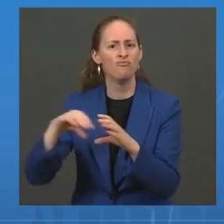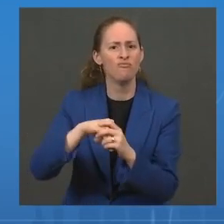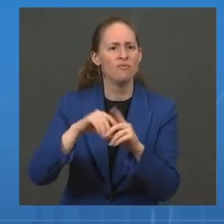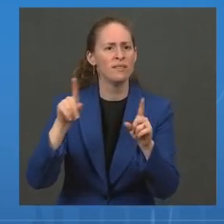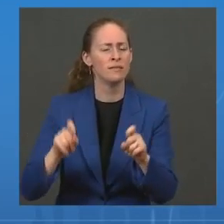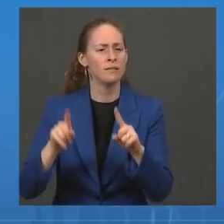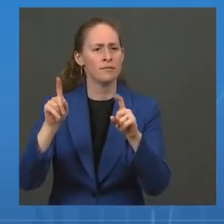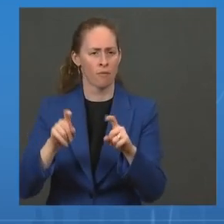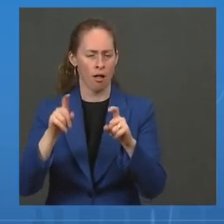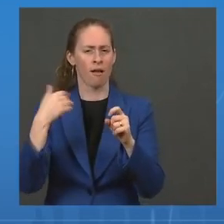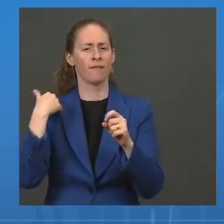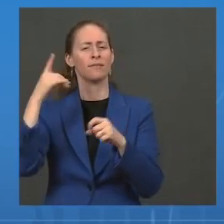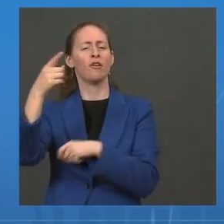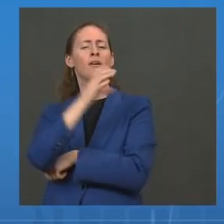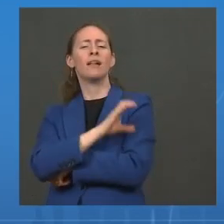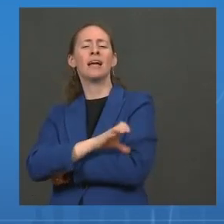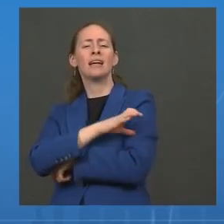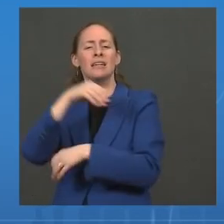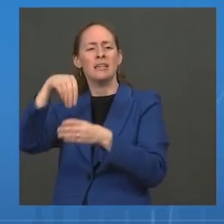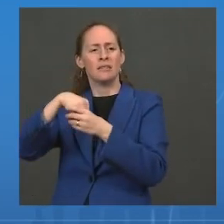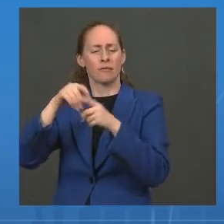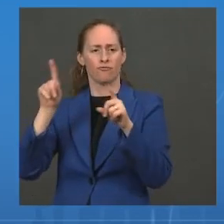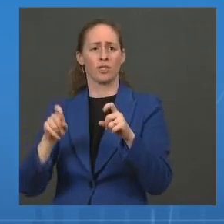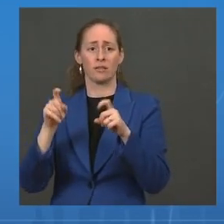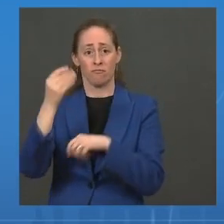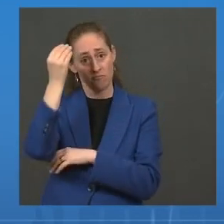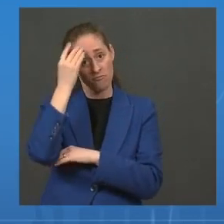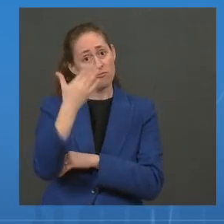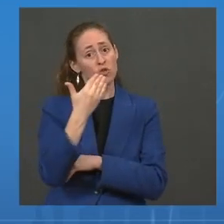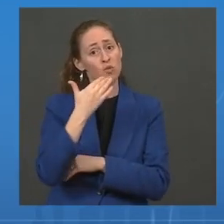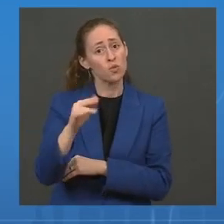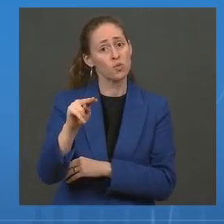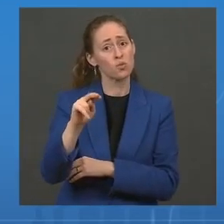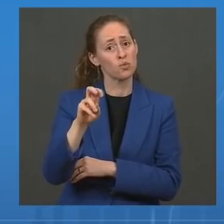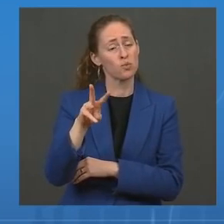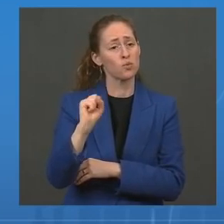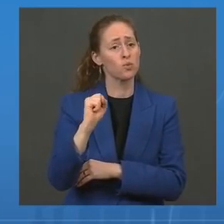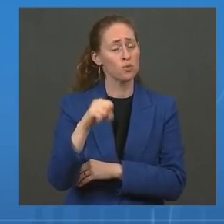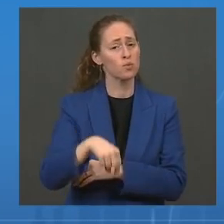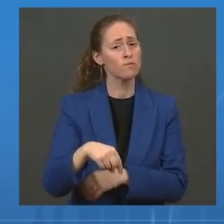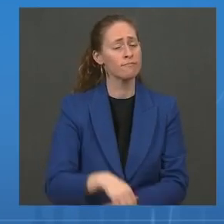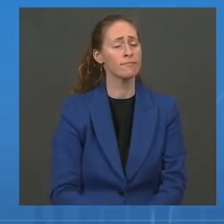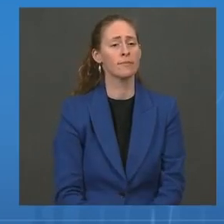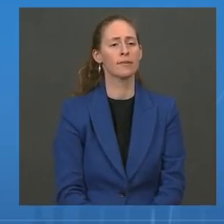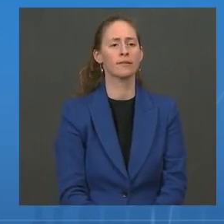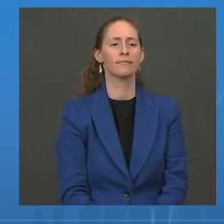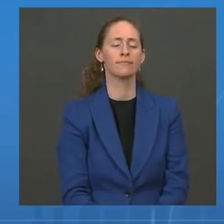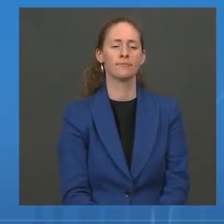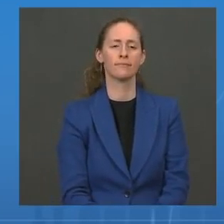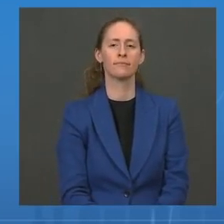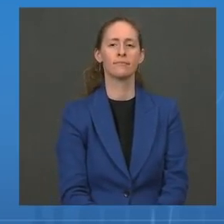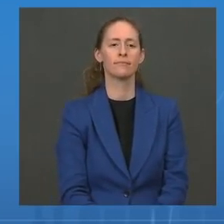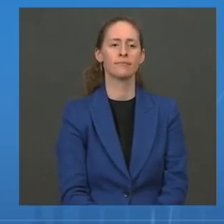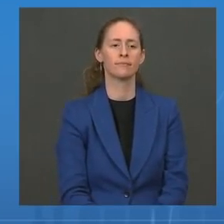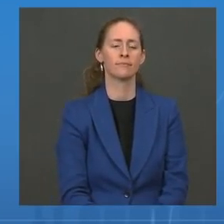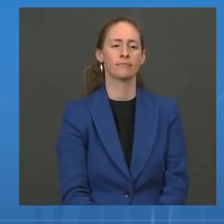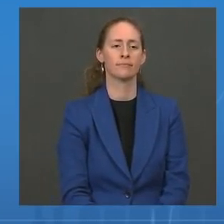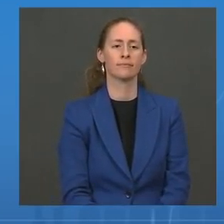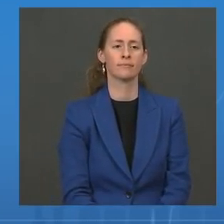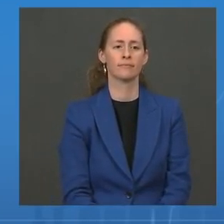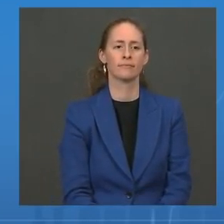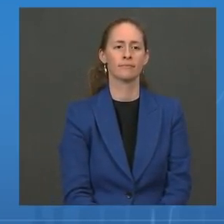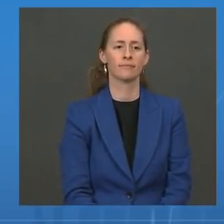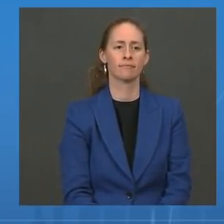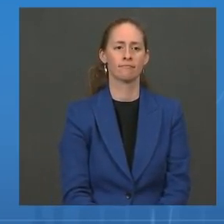all of this is good news in that we now have one with an already has an EUA and one putting in for an EUA